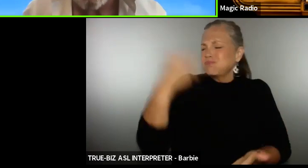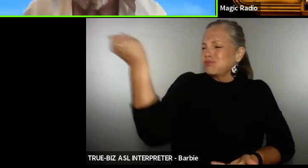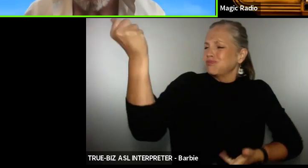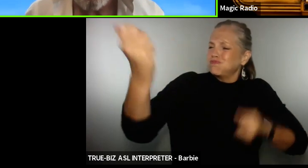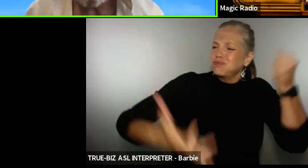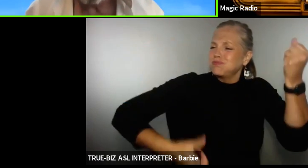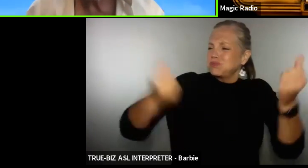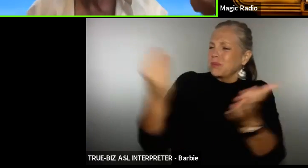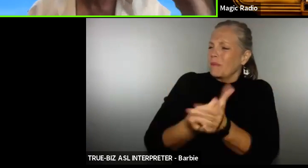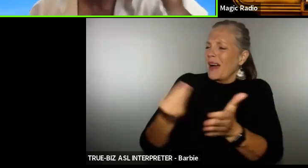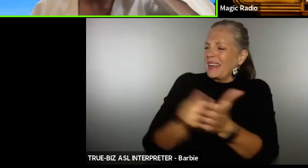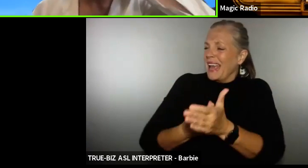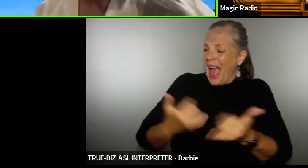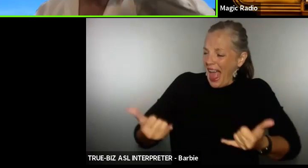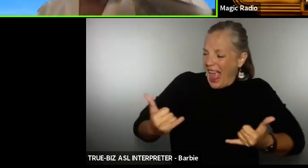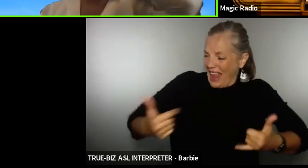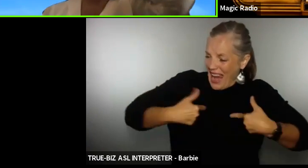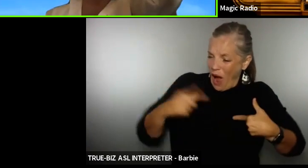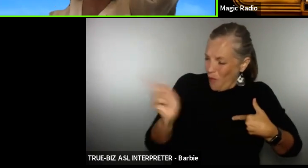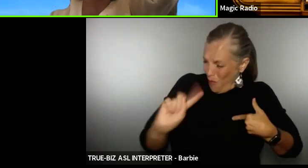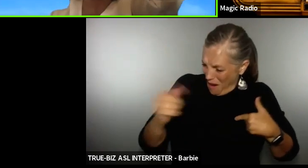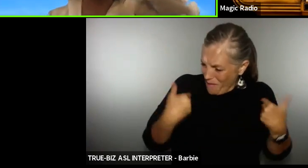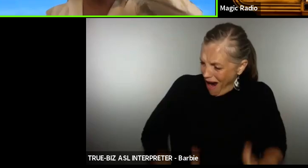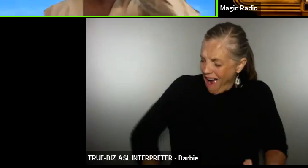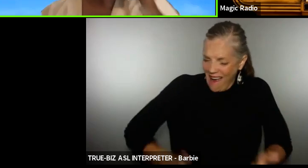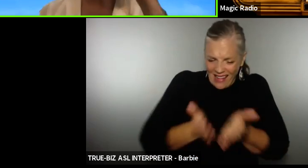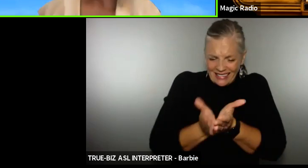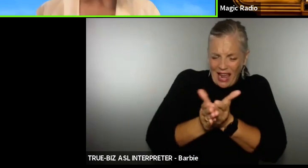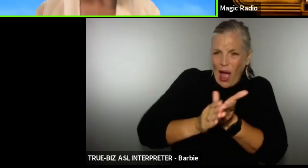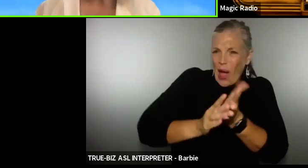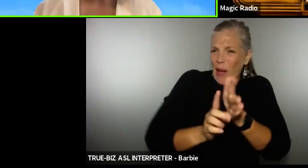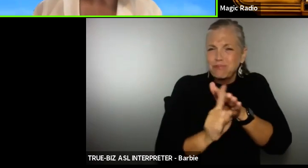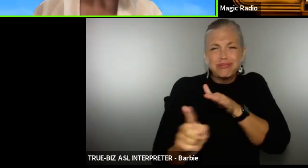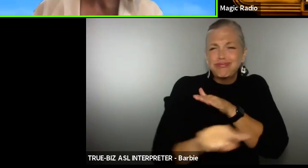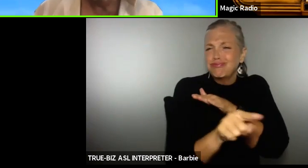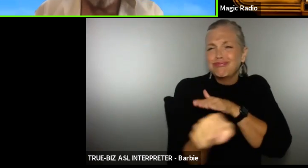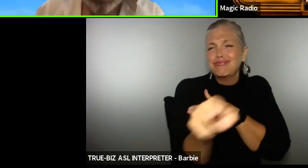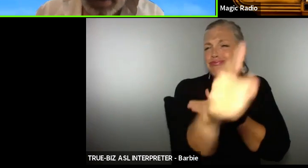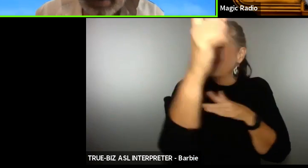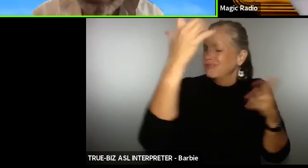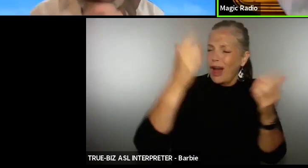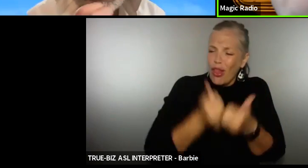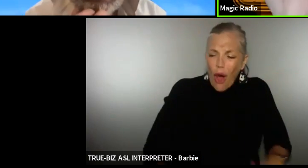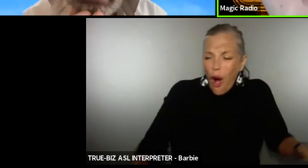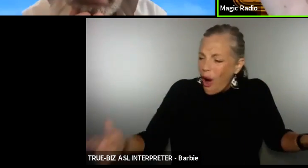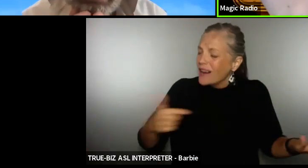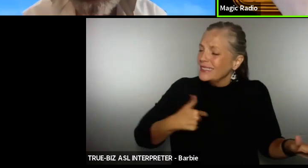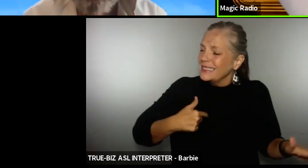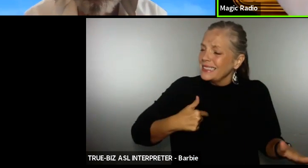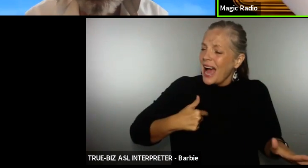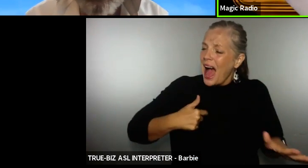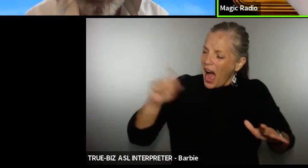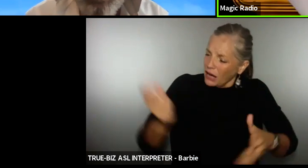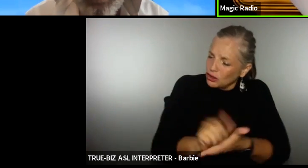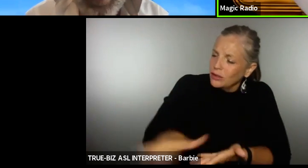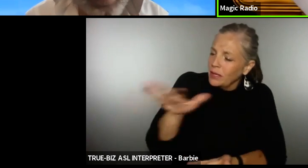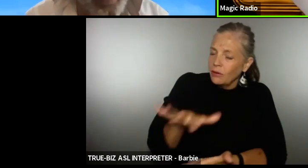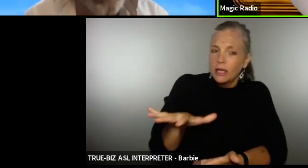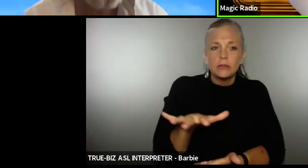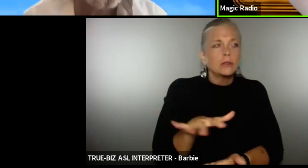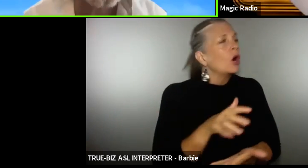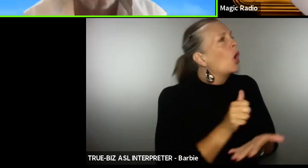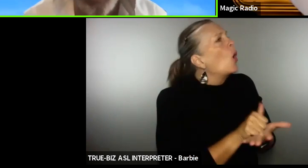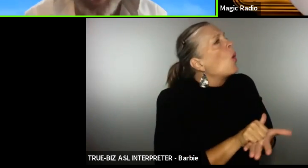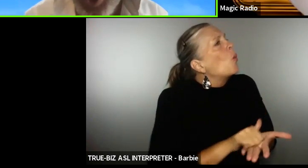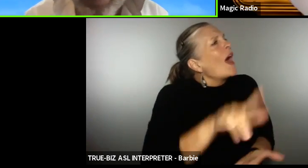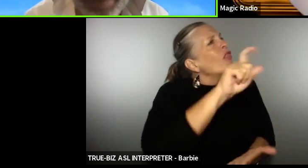at sea it's not fair it's not fair I was going to be rich wealth should be shared by one and all